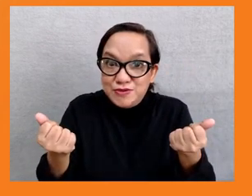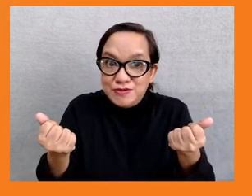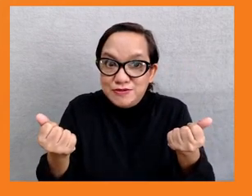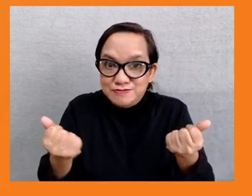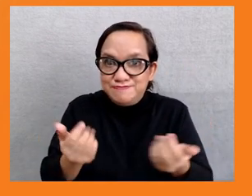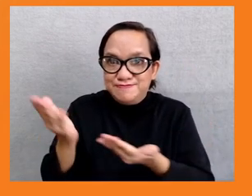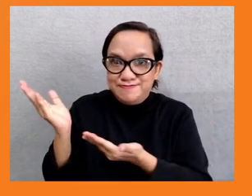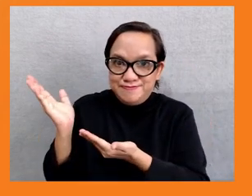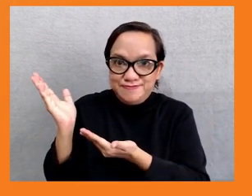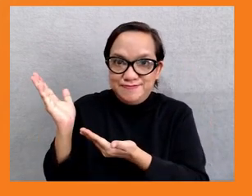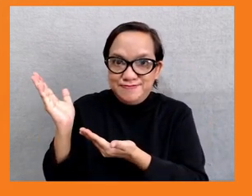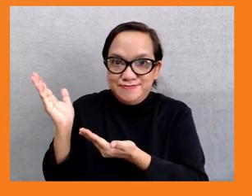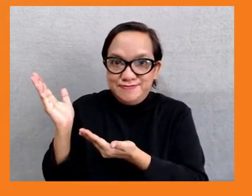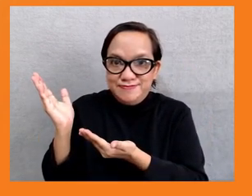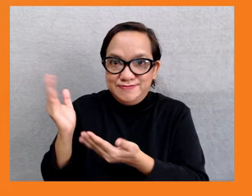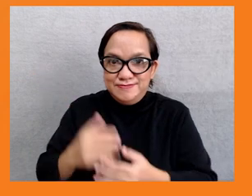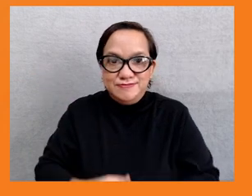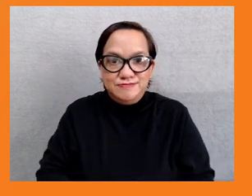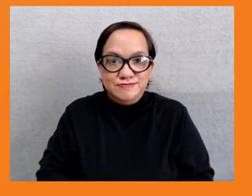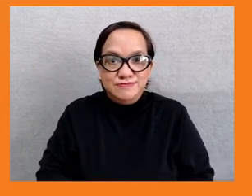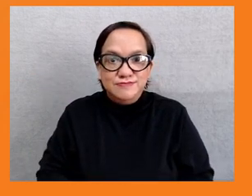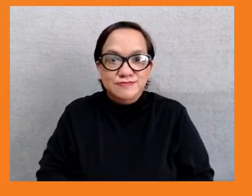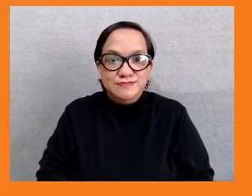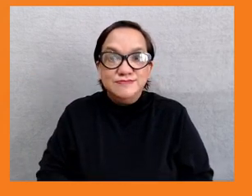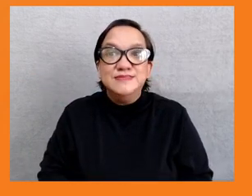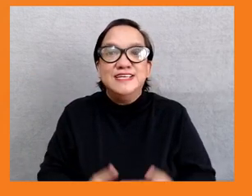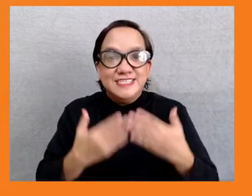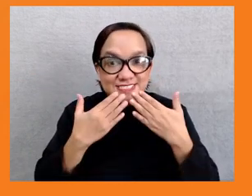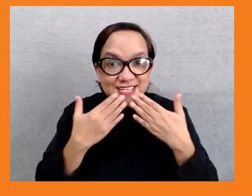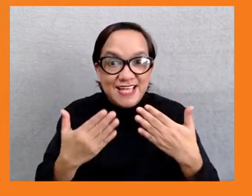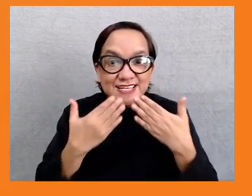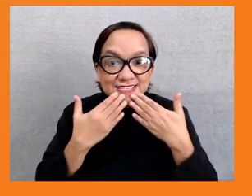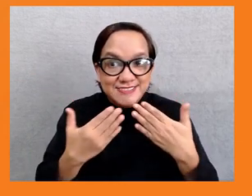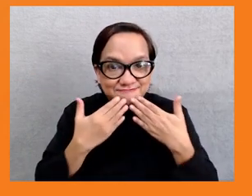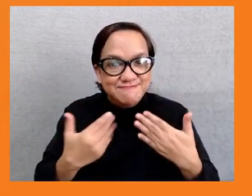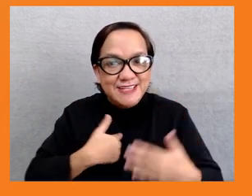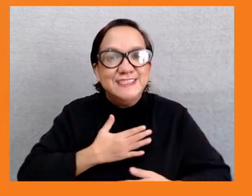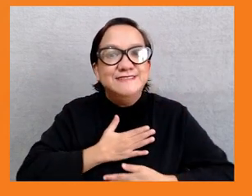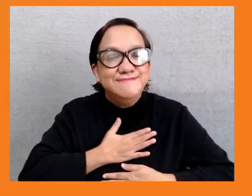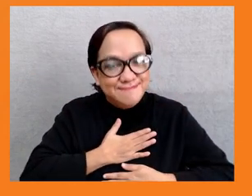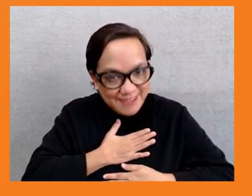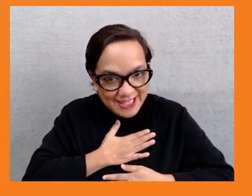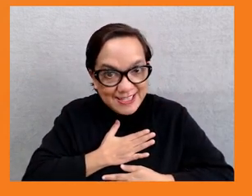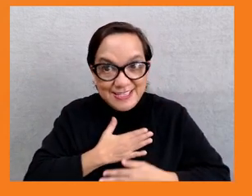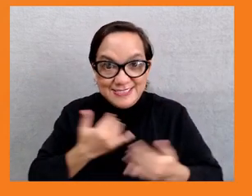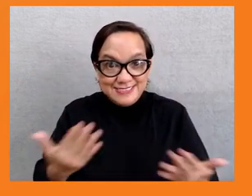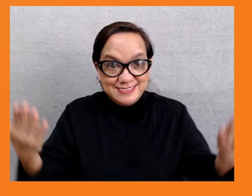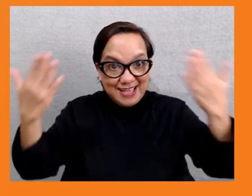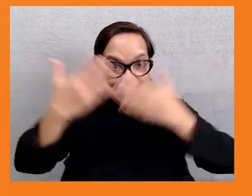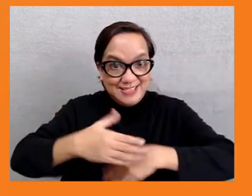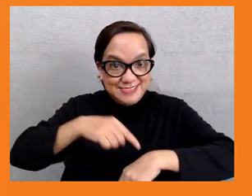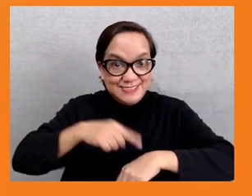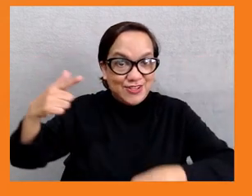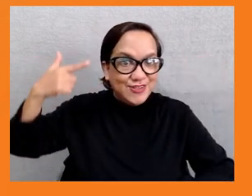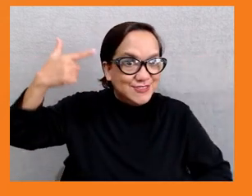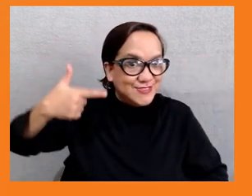Thank you very much, Myra, and it's a great pleasure to join you in the middle of the night from London, London, where it's cold and dark. I really wish I was there with you in